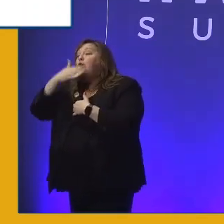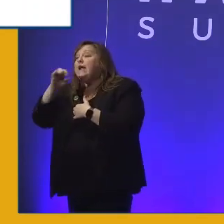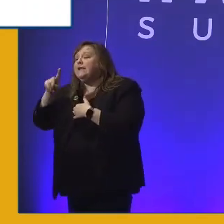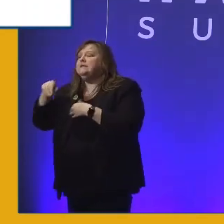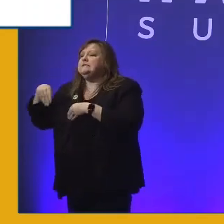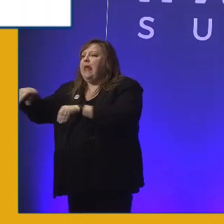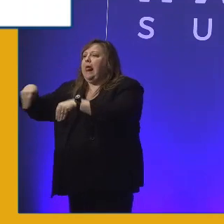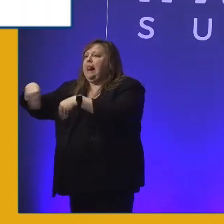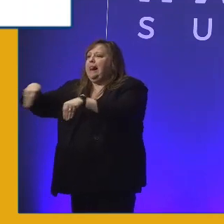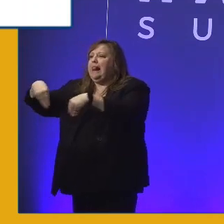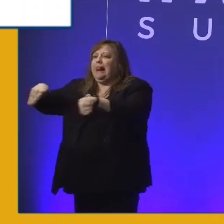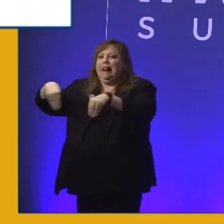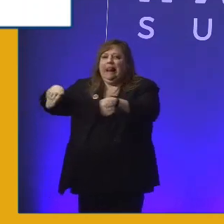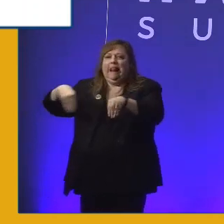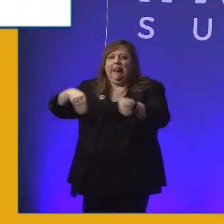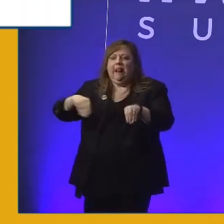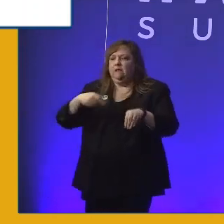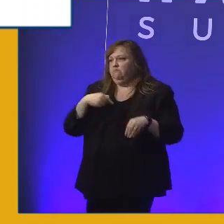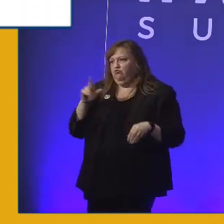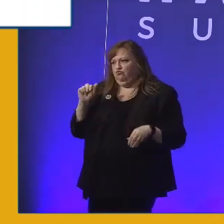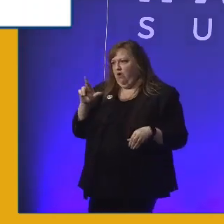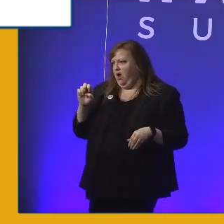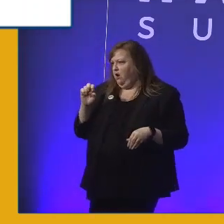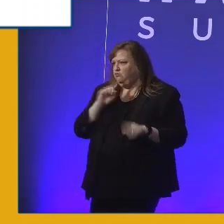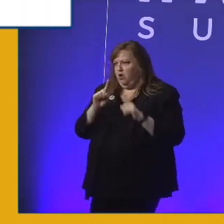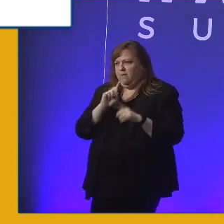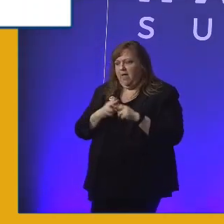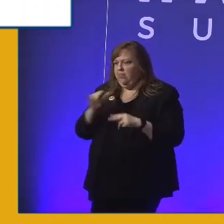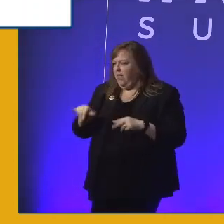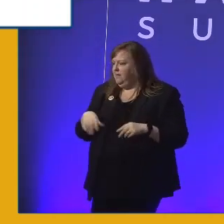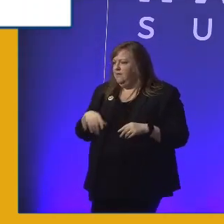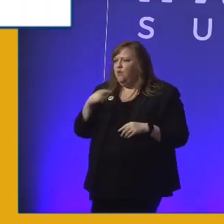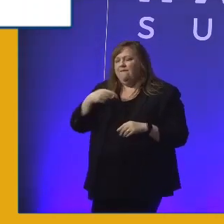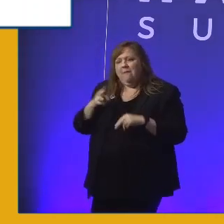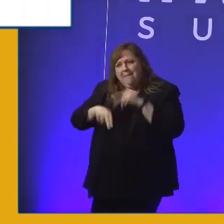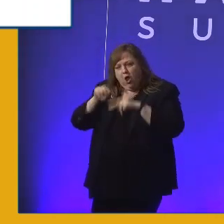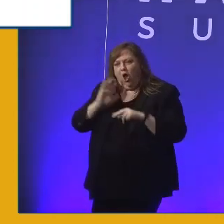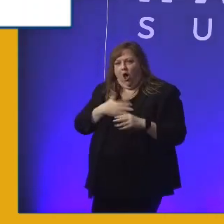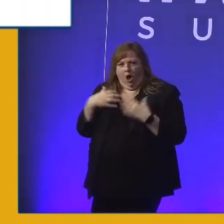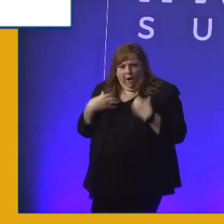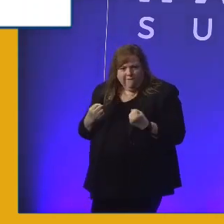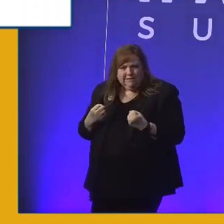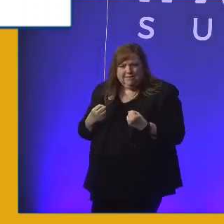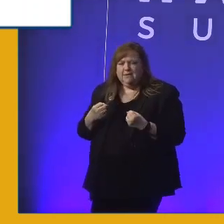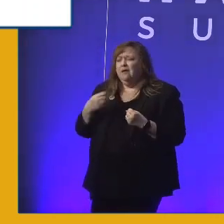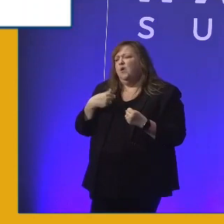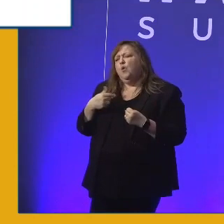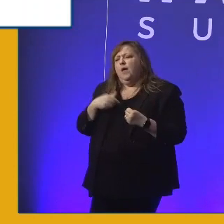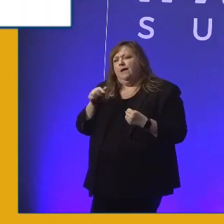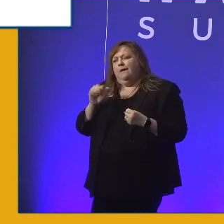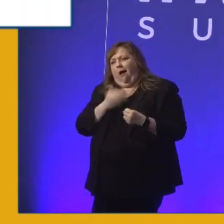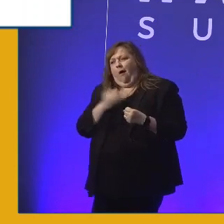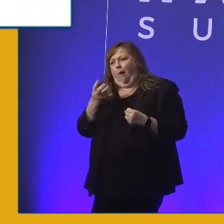And we very rarely talk about this in accessibility. We've got to build our confidence there. we've been on our own journey ourselves.